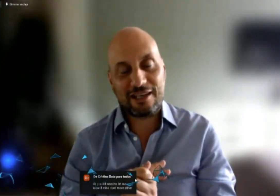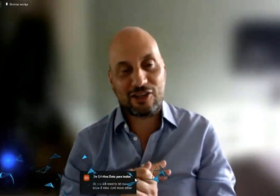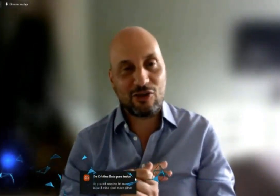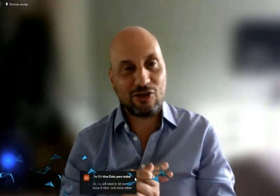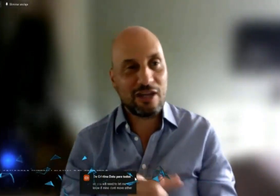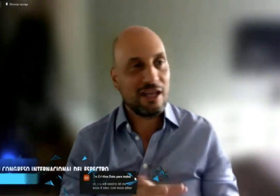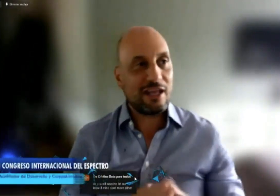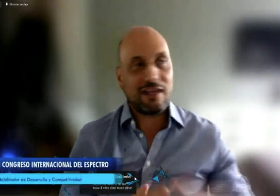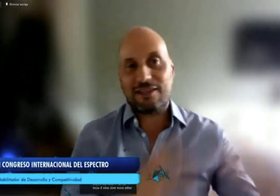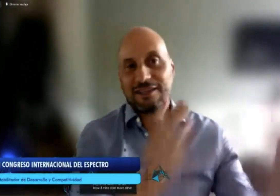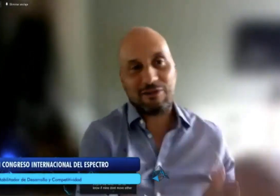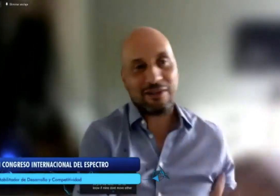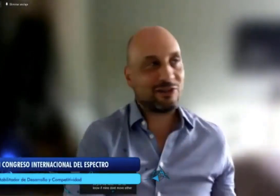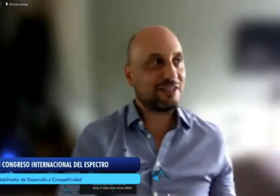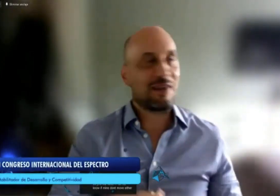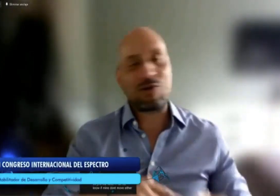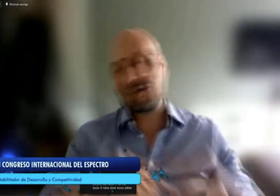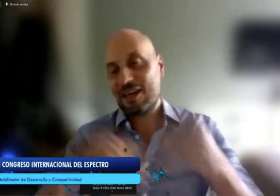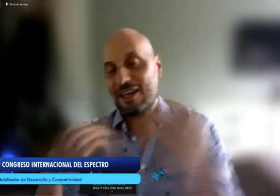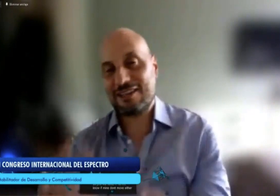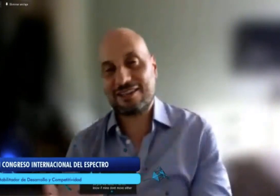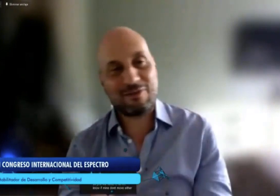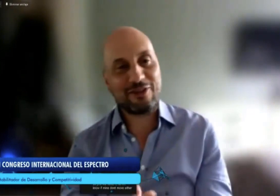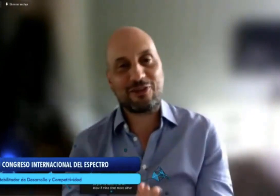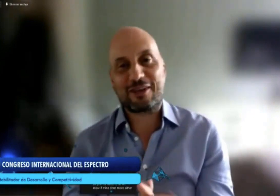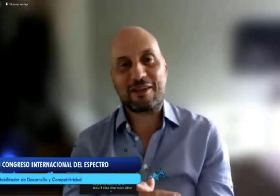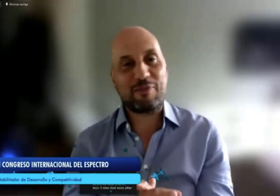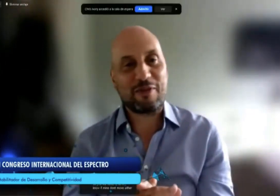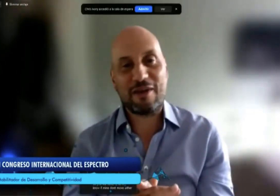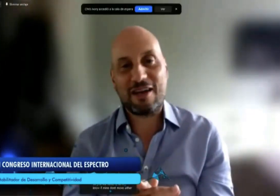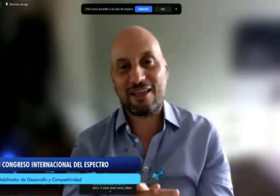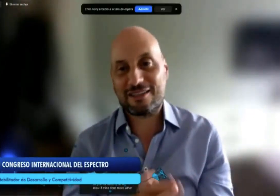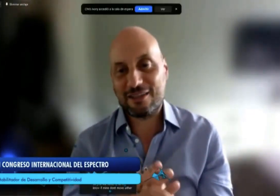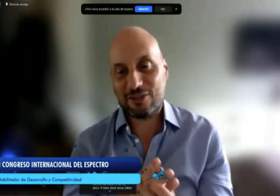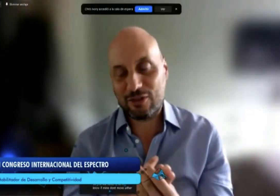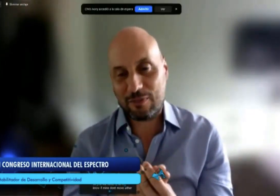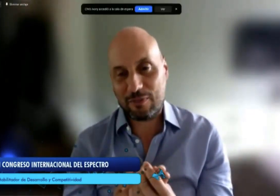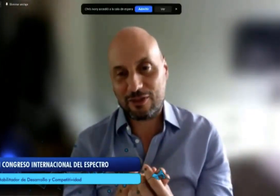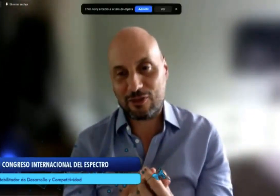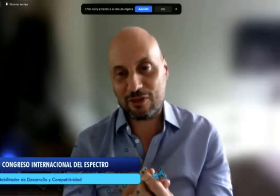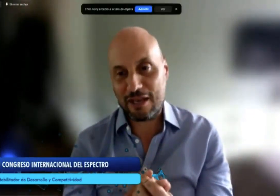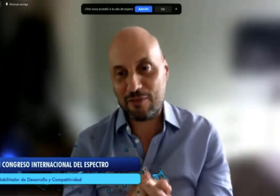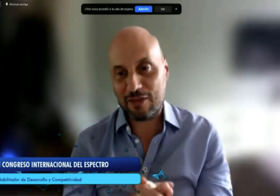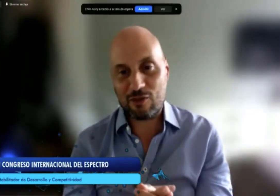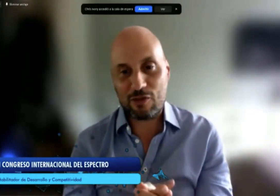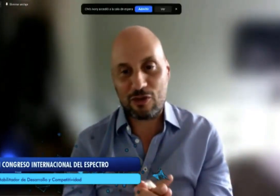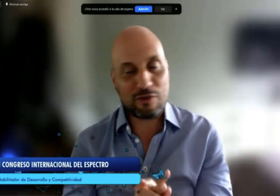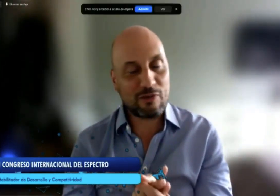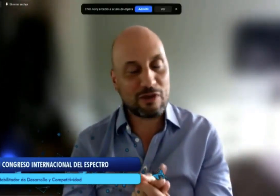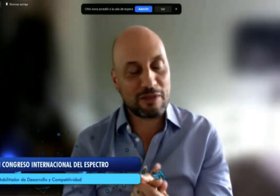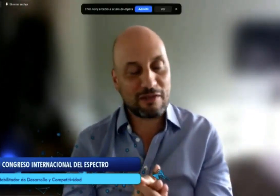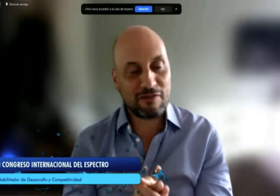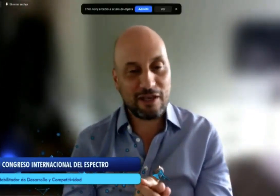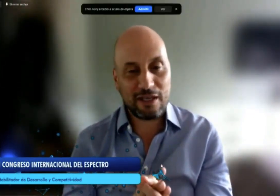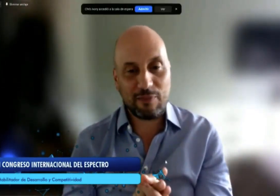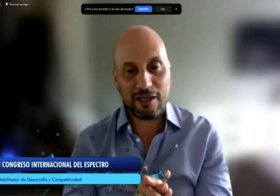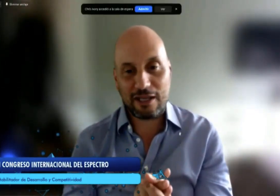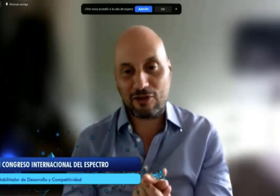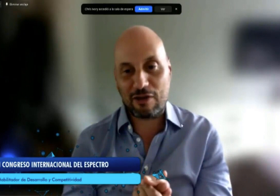people in Brazil. I mean, you're one of the greats of their regions. You were speaking of 5G's. You're speaking of private network.